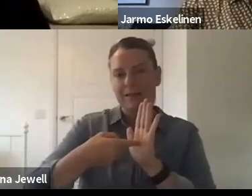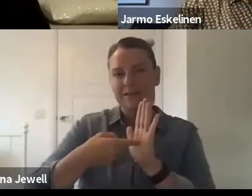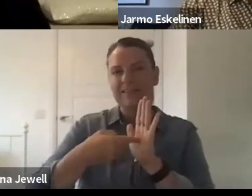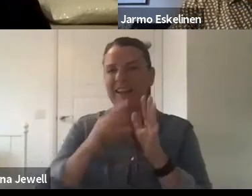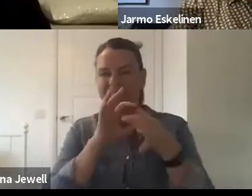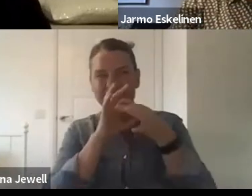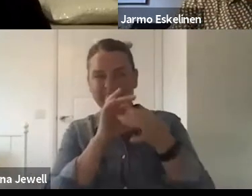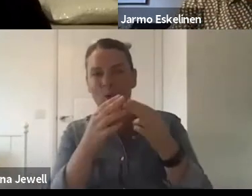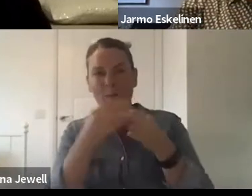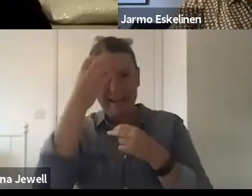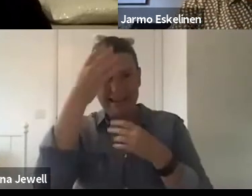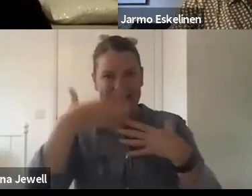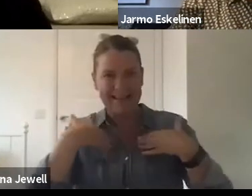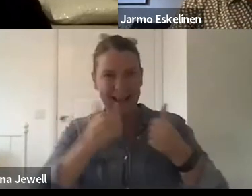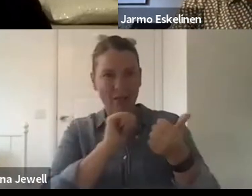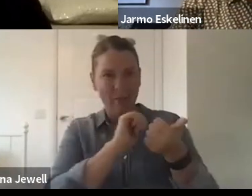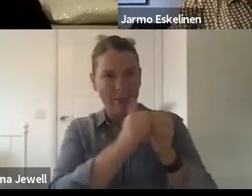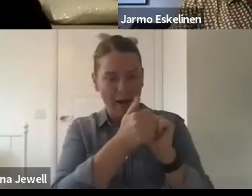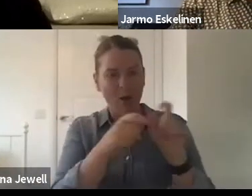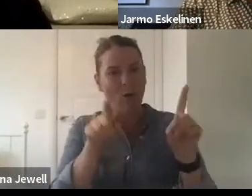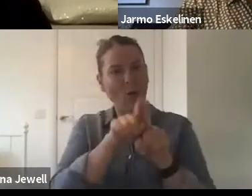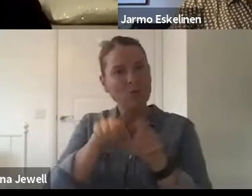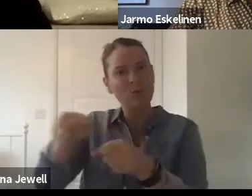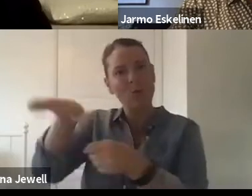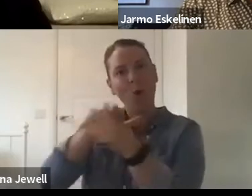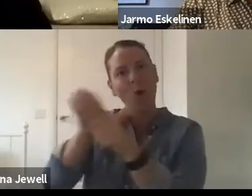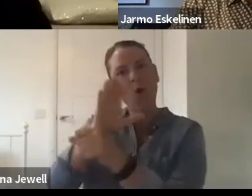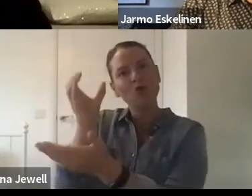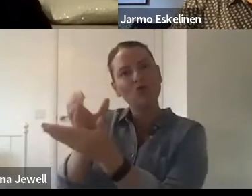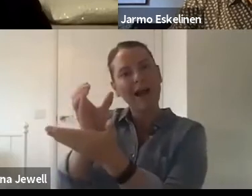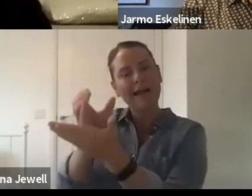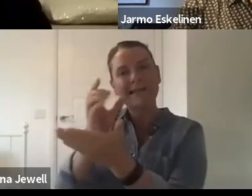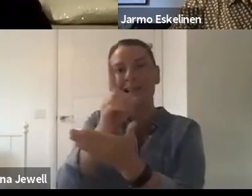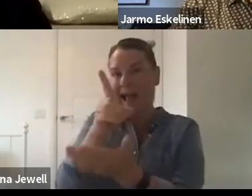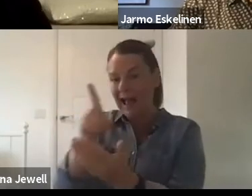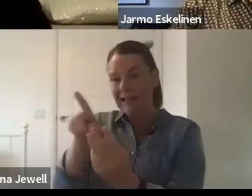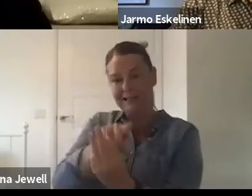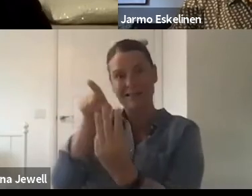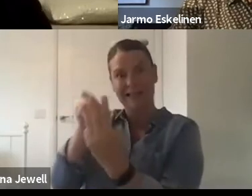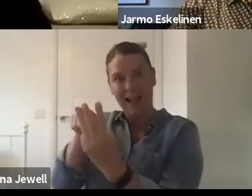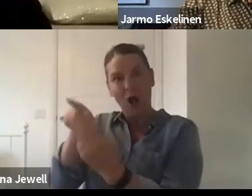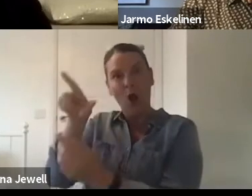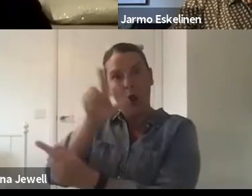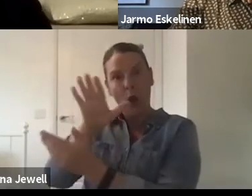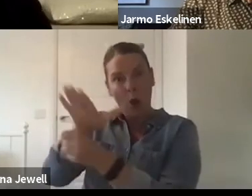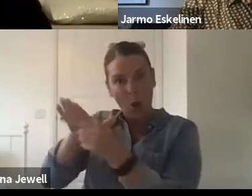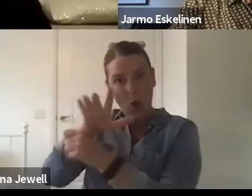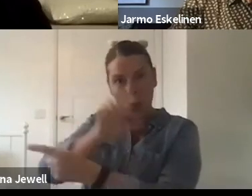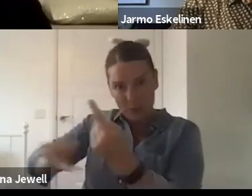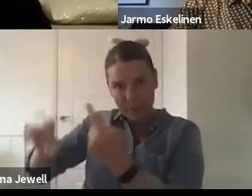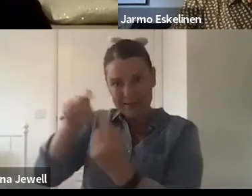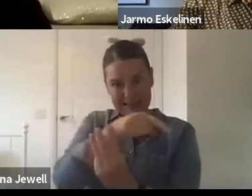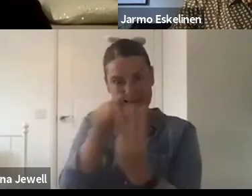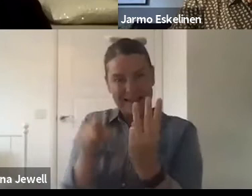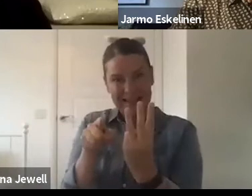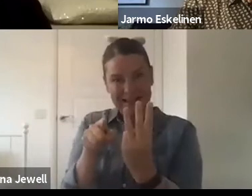and local charities and local communities. And that donated tablets